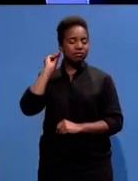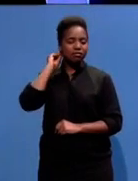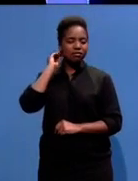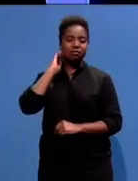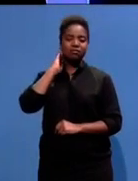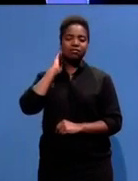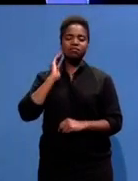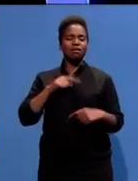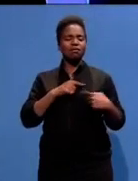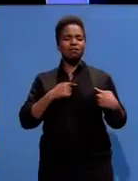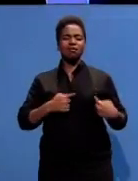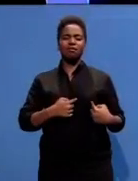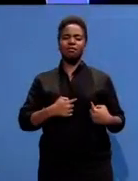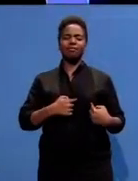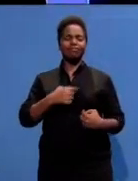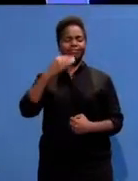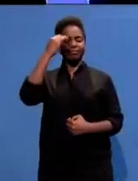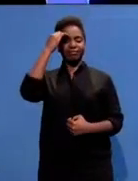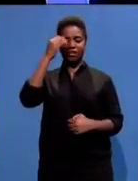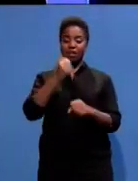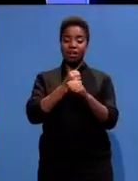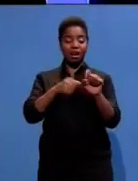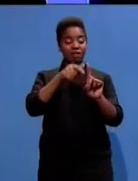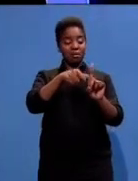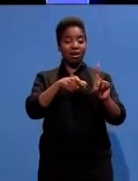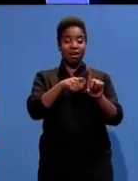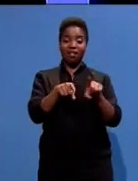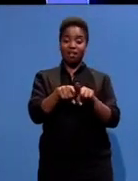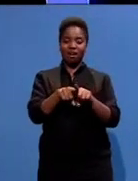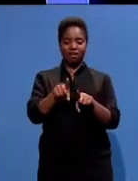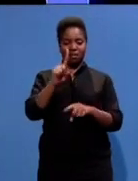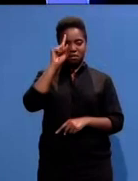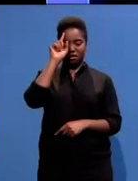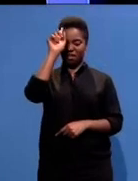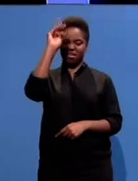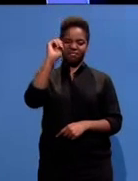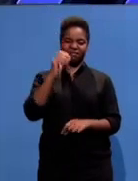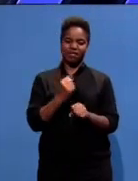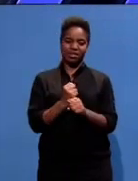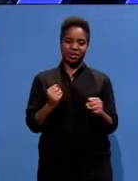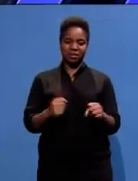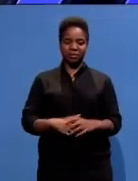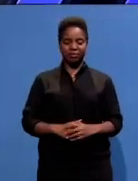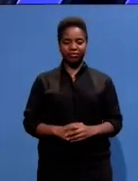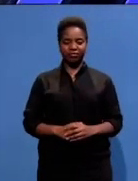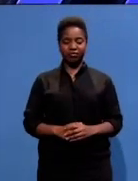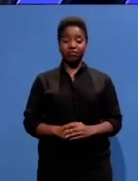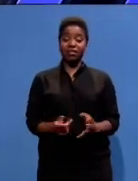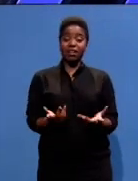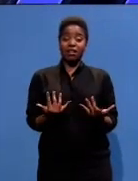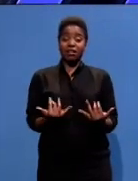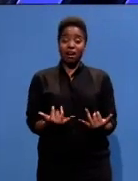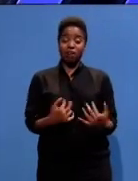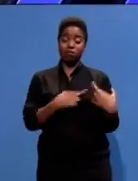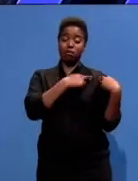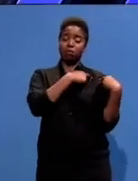the entire world. Indeed there will never be anyone like Tata Madiba. We're now left with a mammoth responsibility to forever keep his